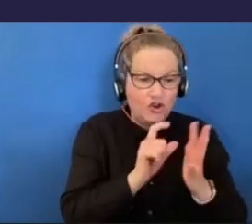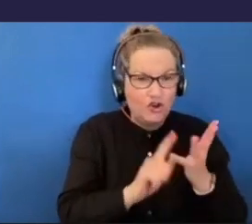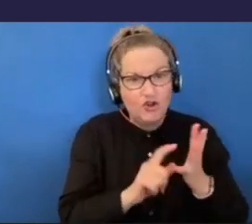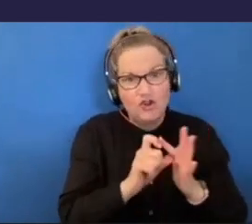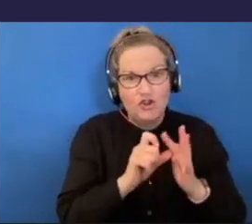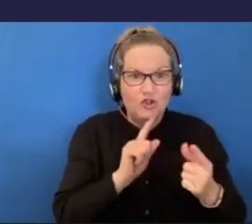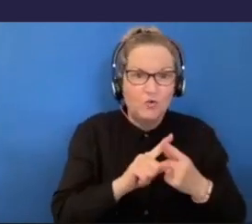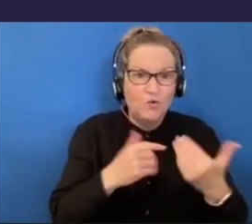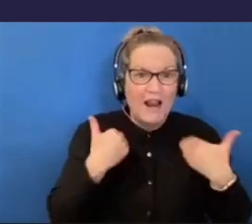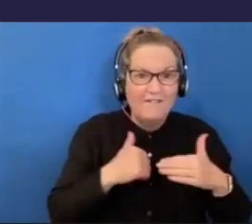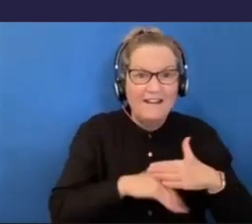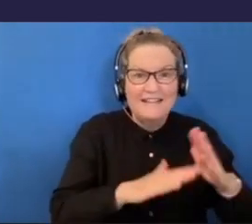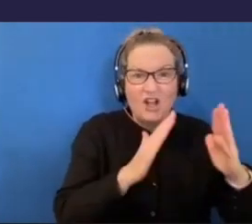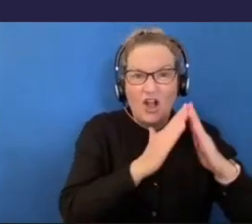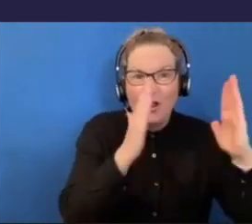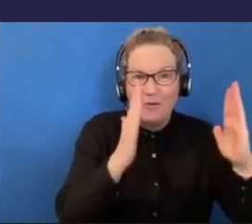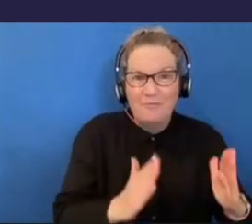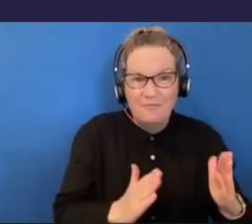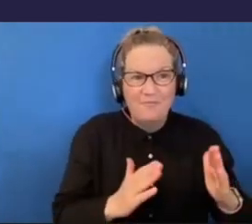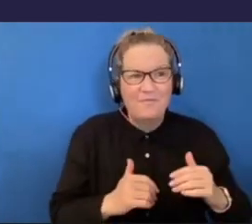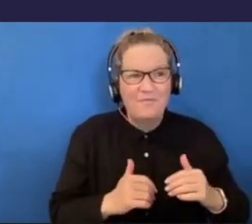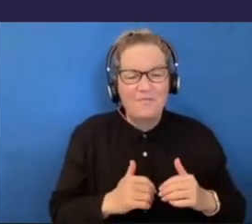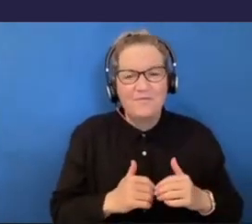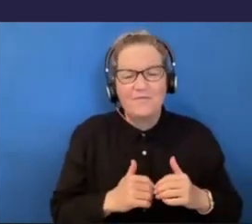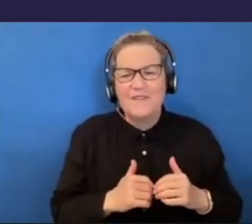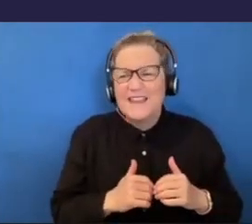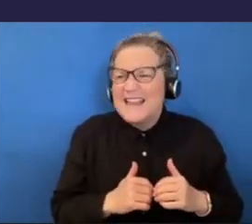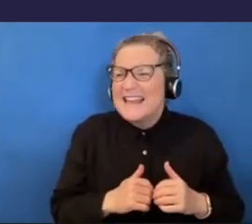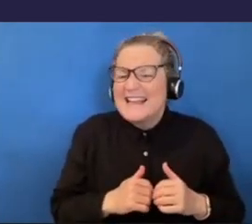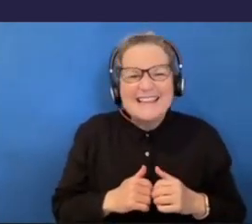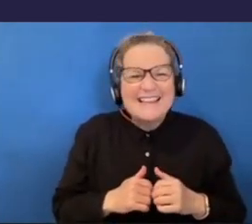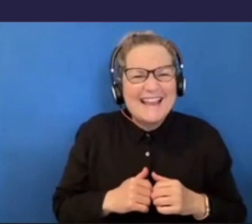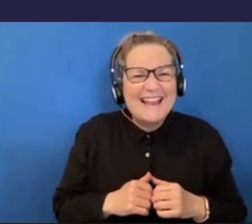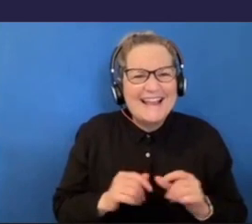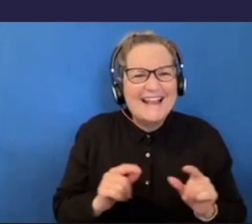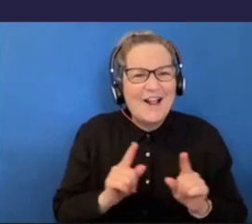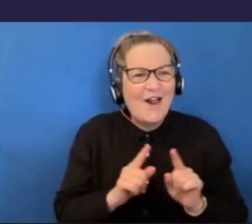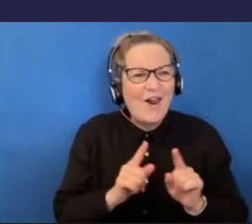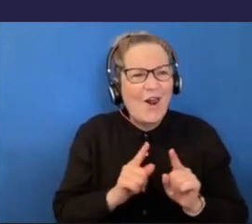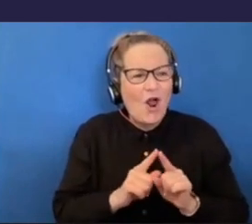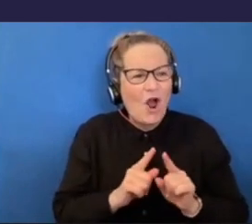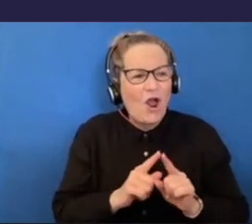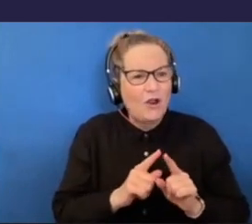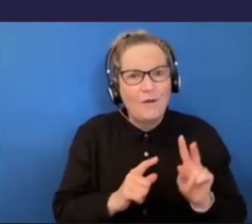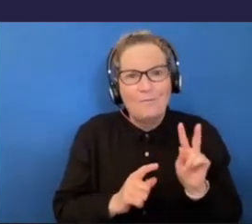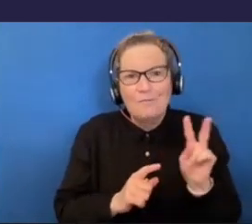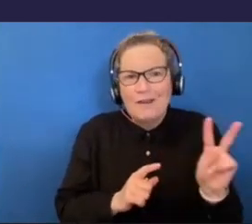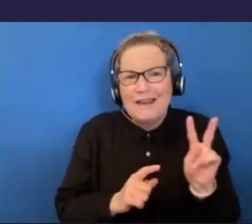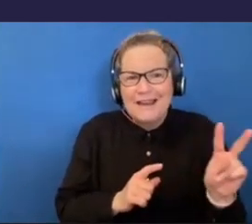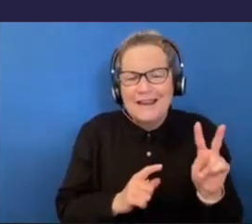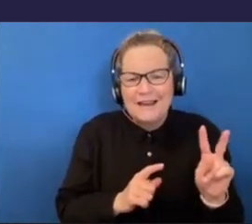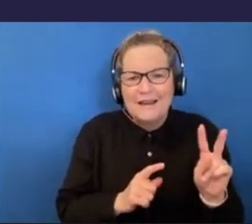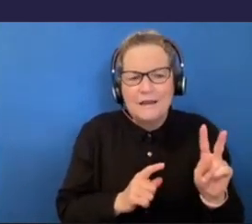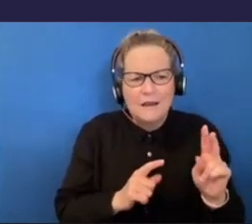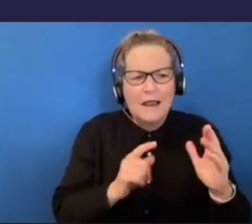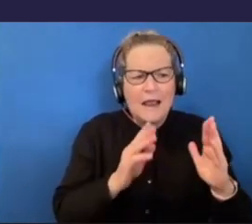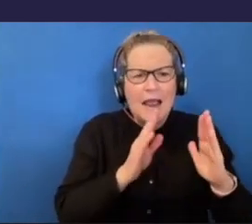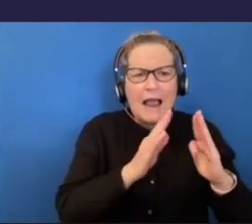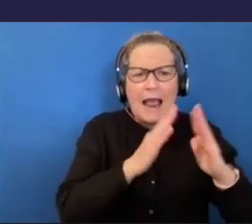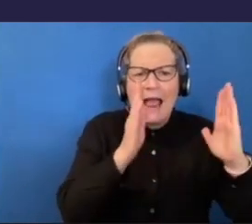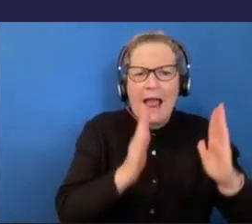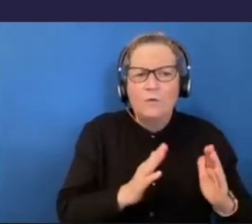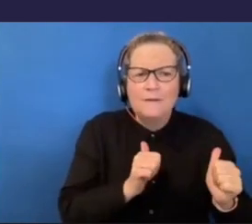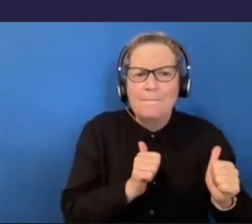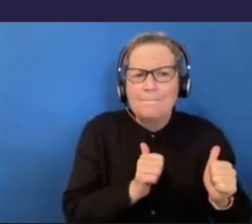absolutely. Um, it was just like a big emphasis on us just being housemates, um, which was really cool. Like, we'd,